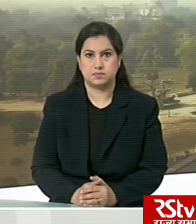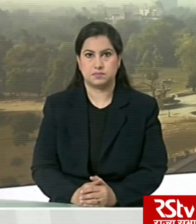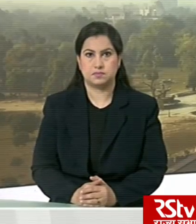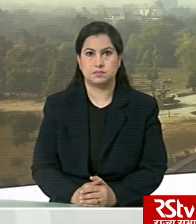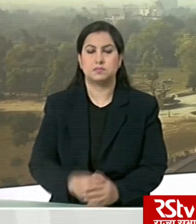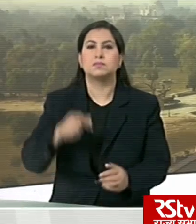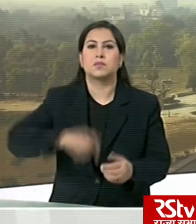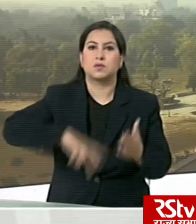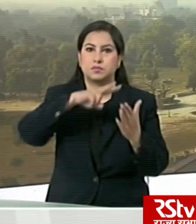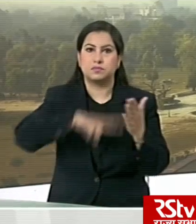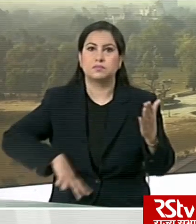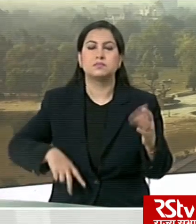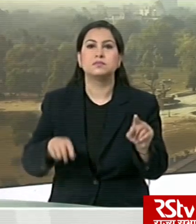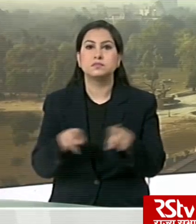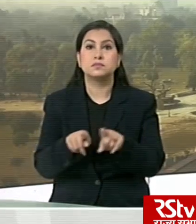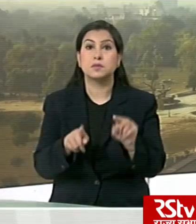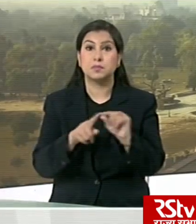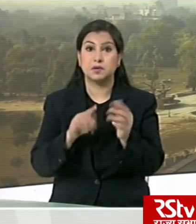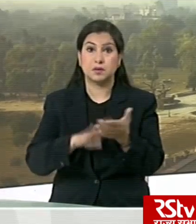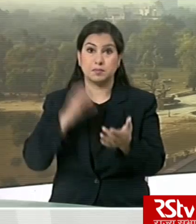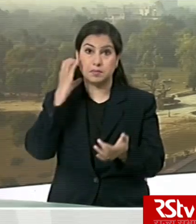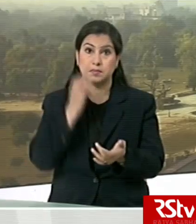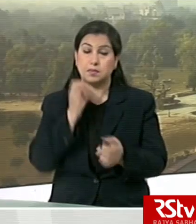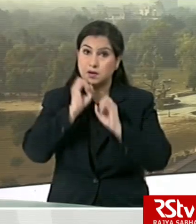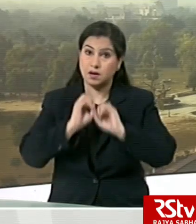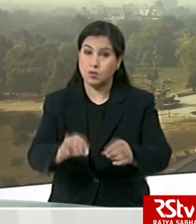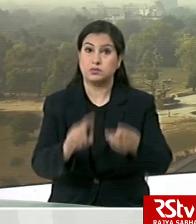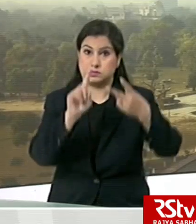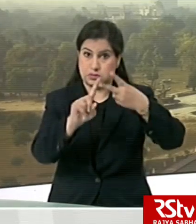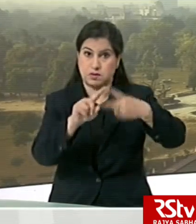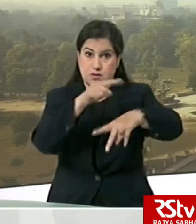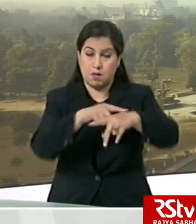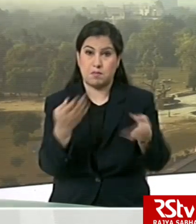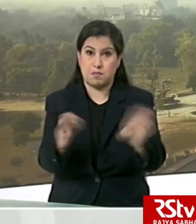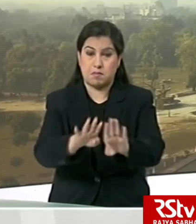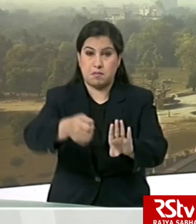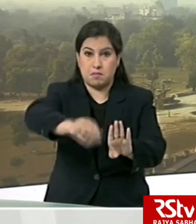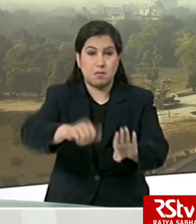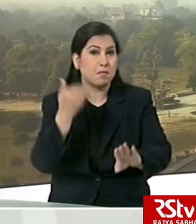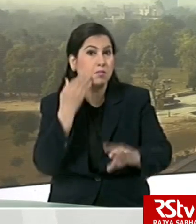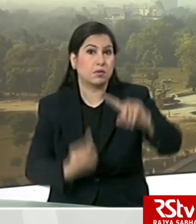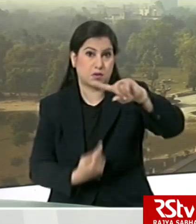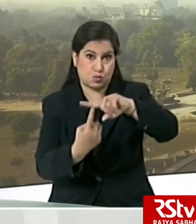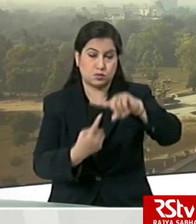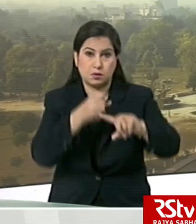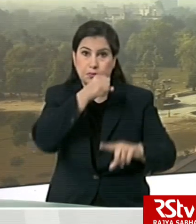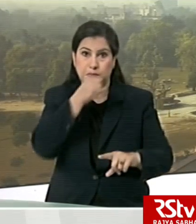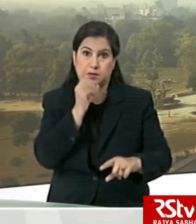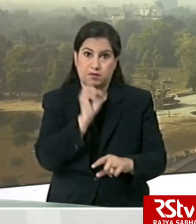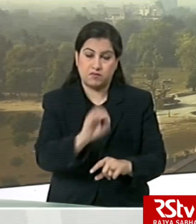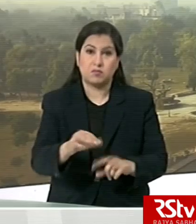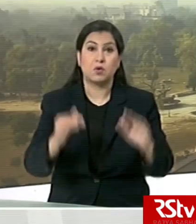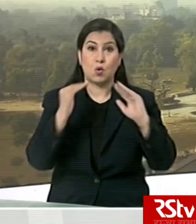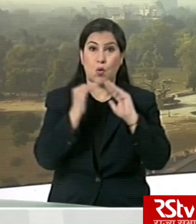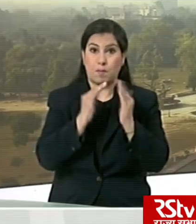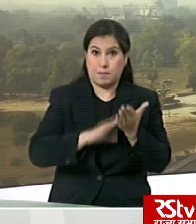Our top story. As Prime Minister Modi had announced during his lockdown extension address to the nation on Tuesday, the Home Ministry came